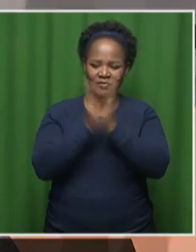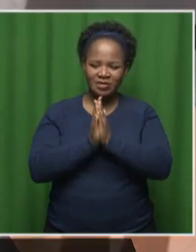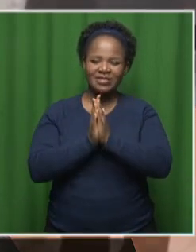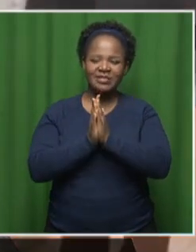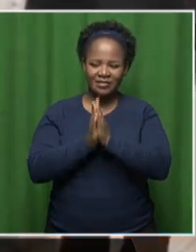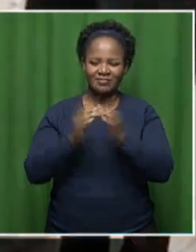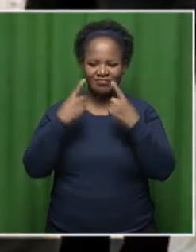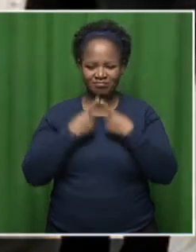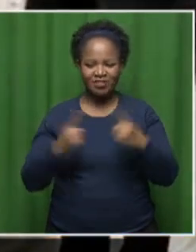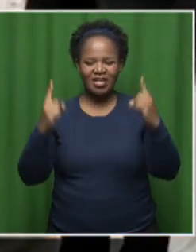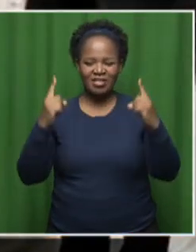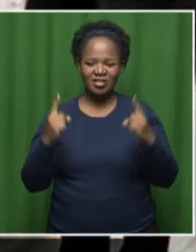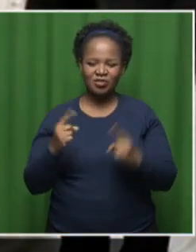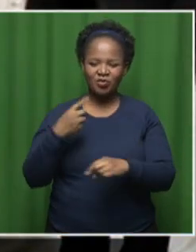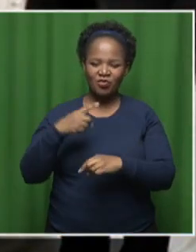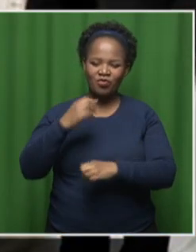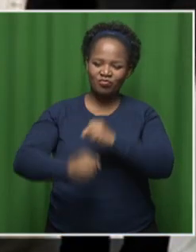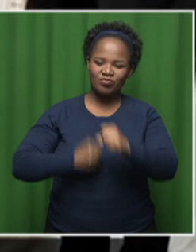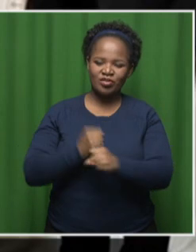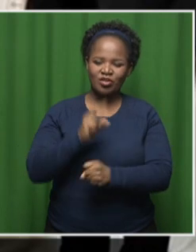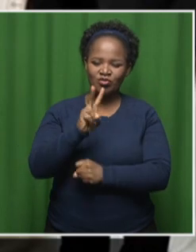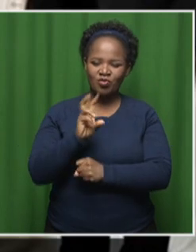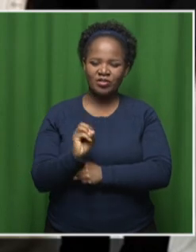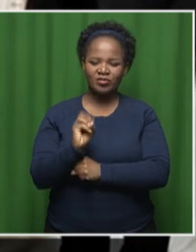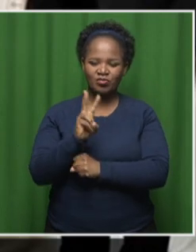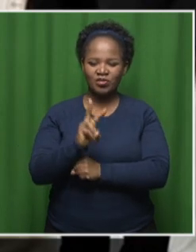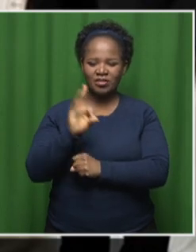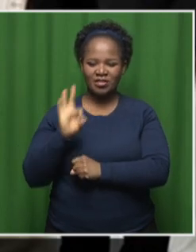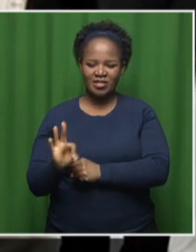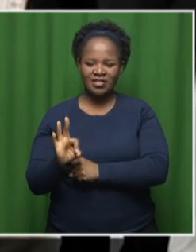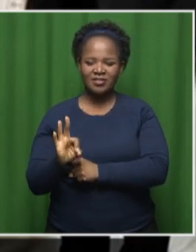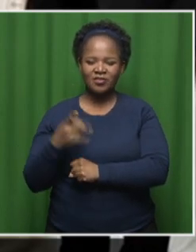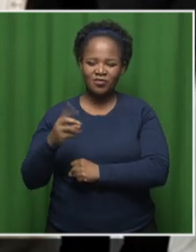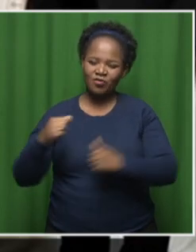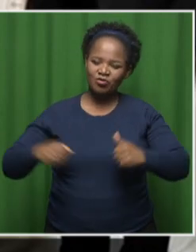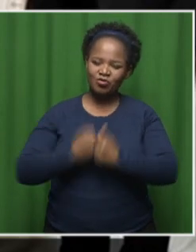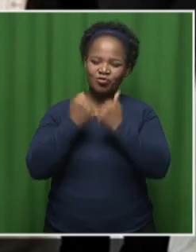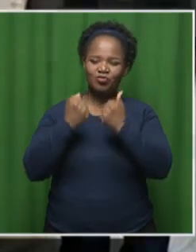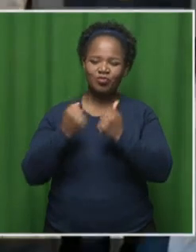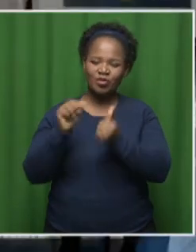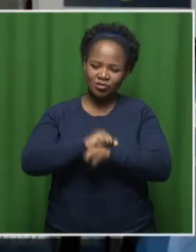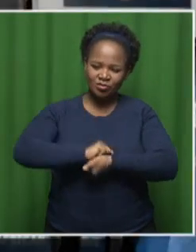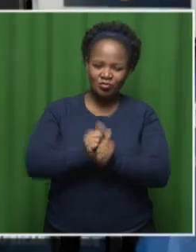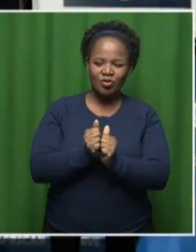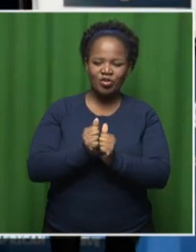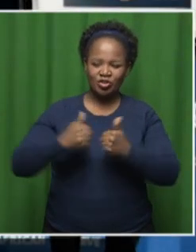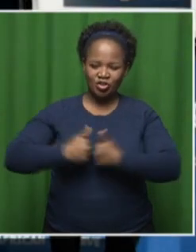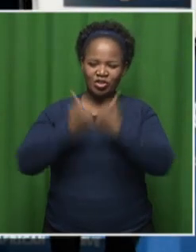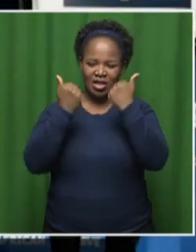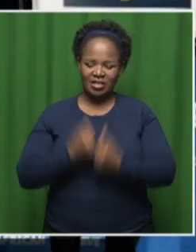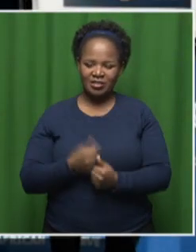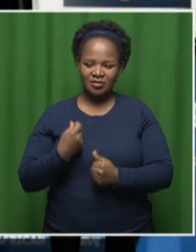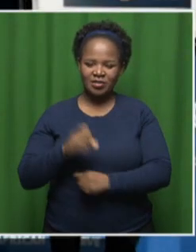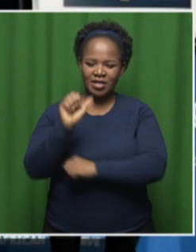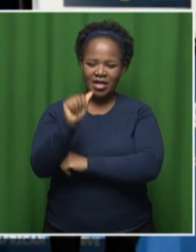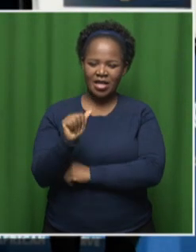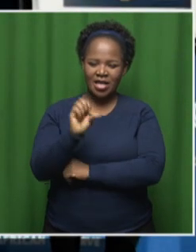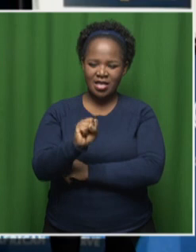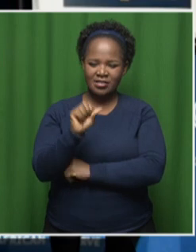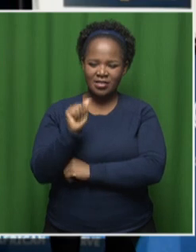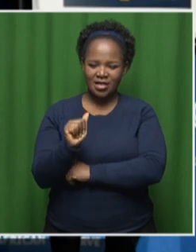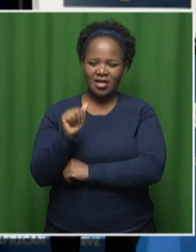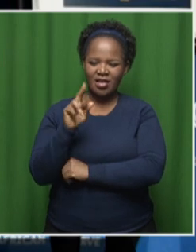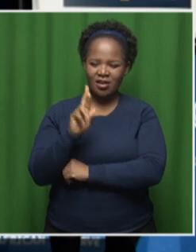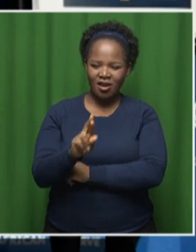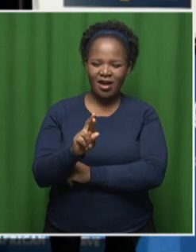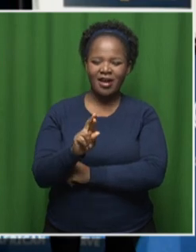2023 Monetary Policy Committee Schools Challenge. The MPC Schools Challenge is the SARB's flagship social